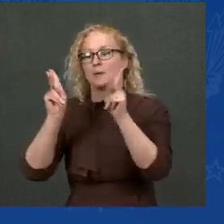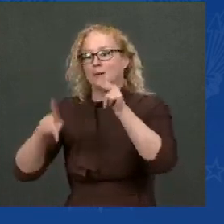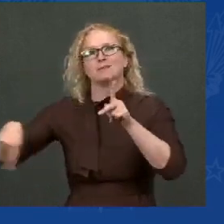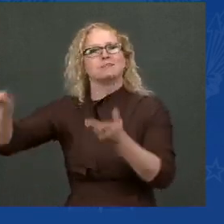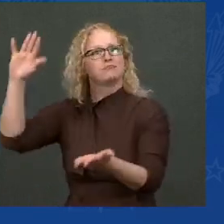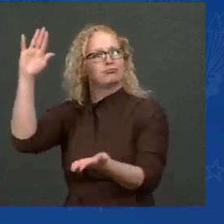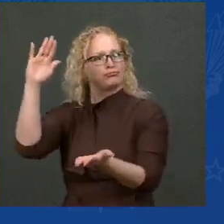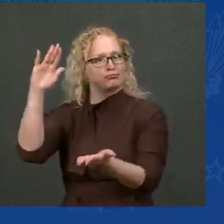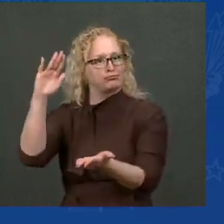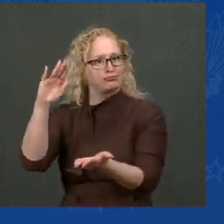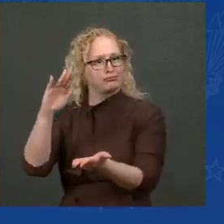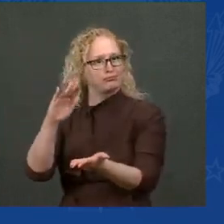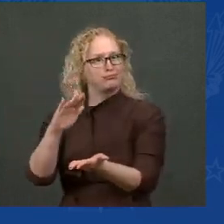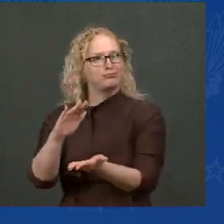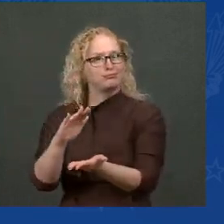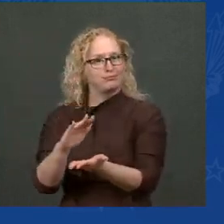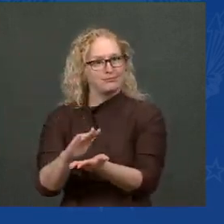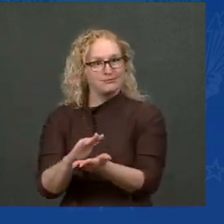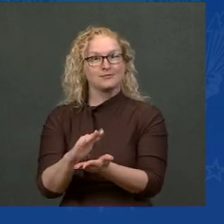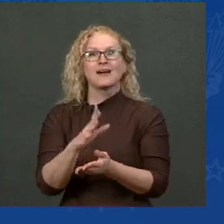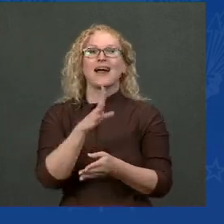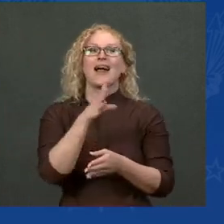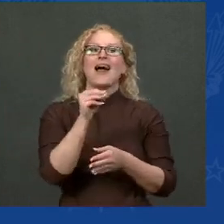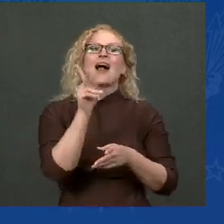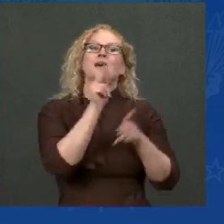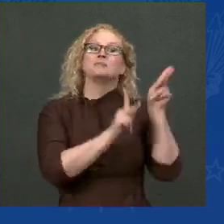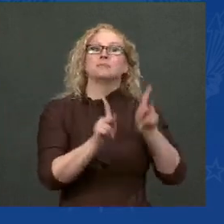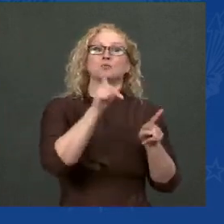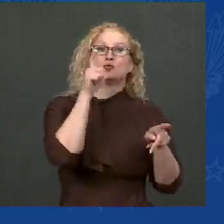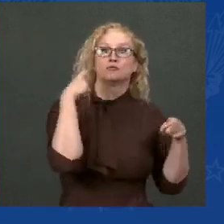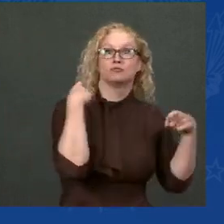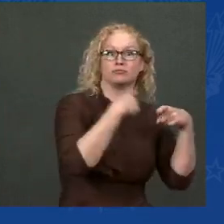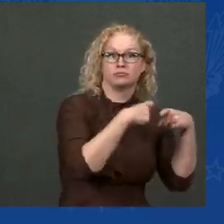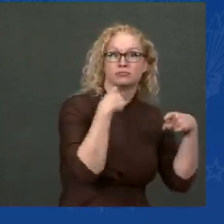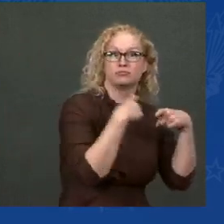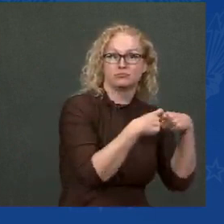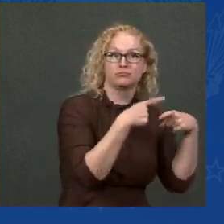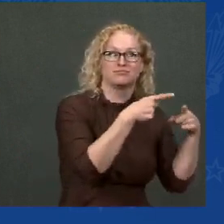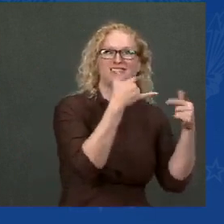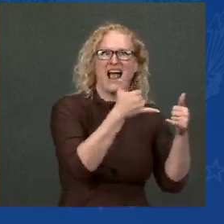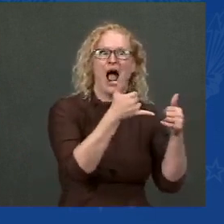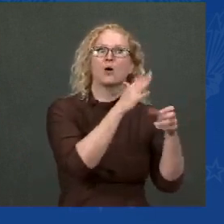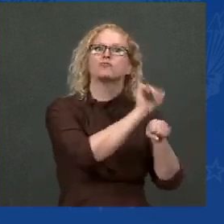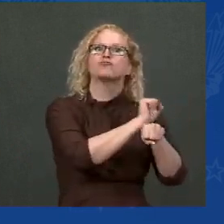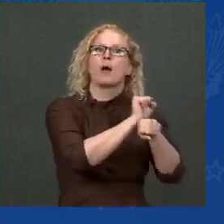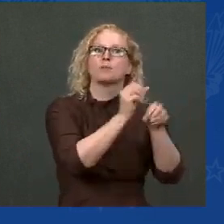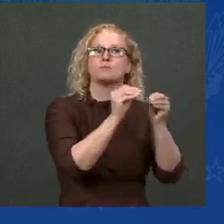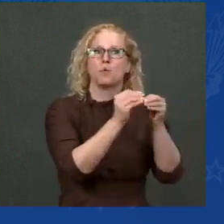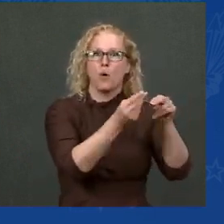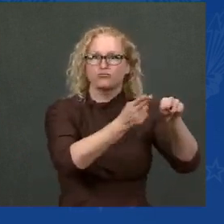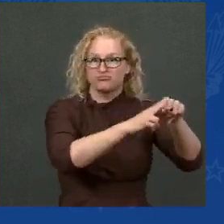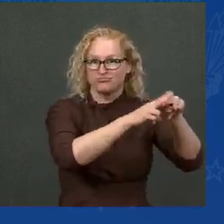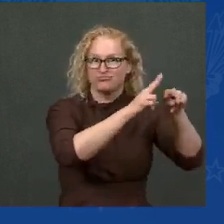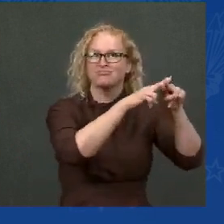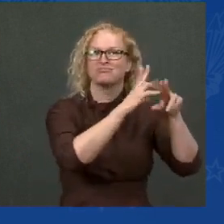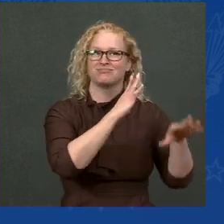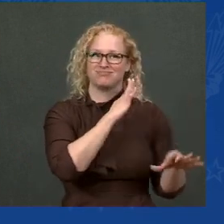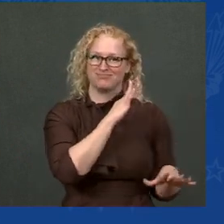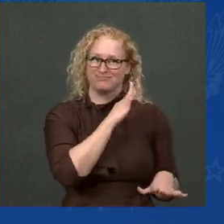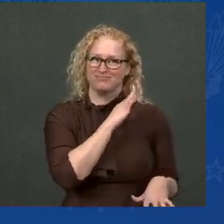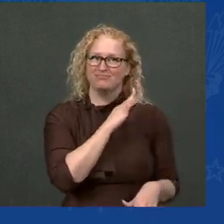needed. Our economy is on the move. This morning, we learned that in October, our economy created